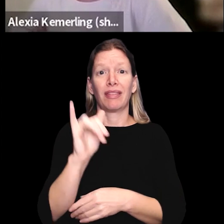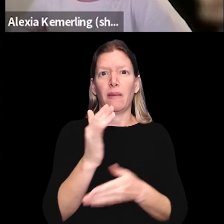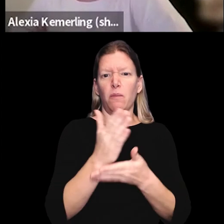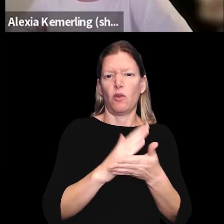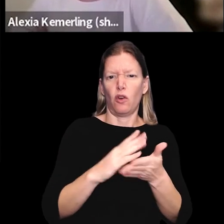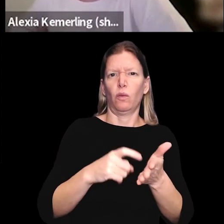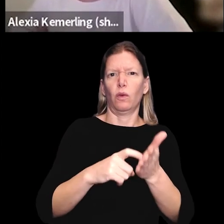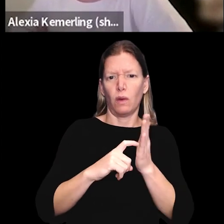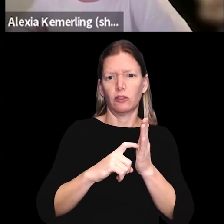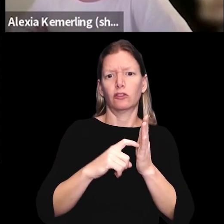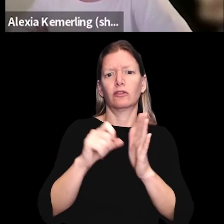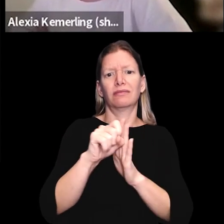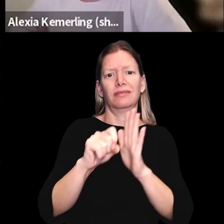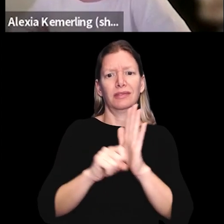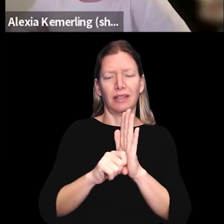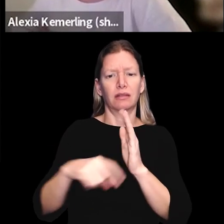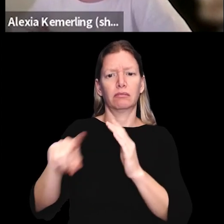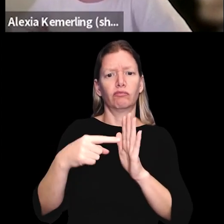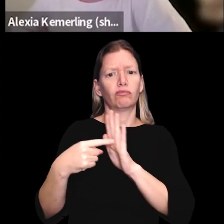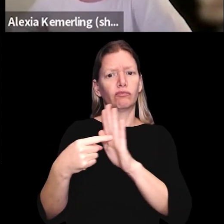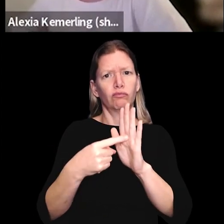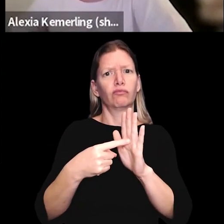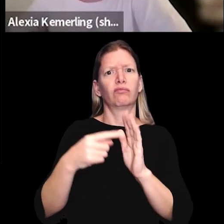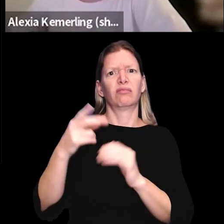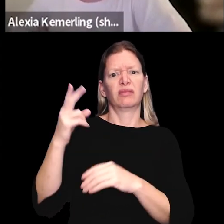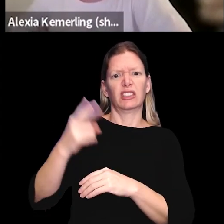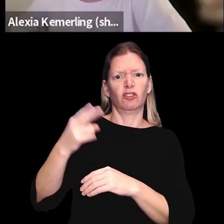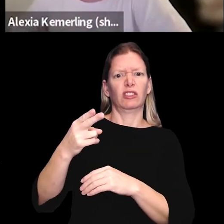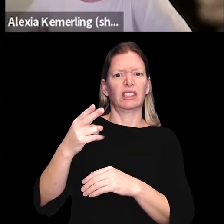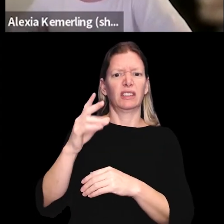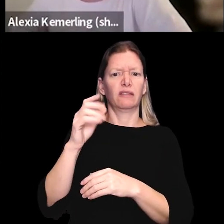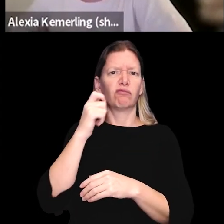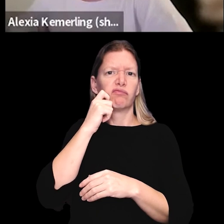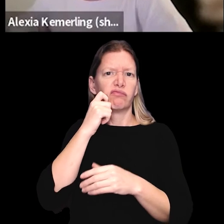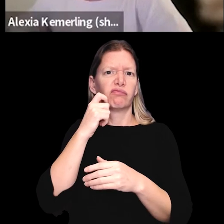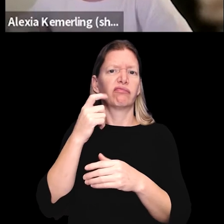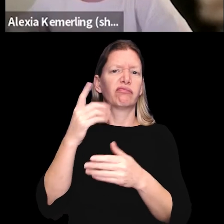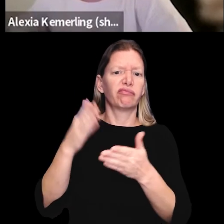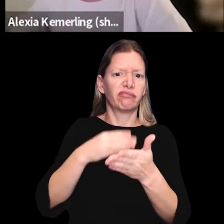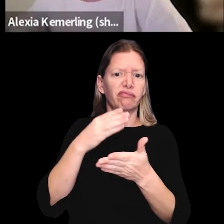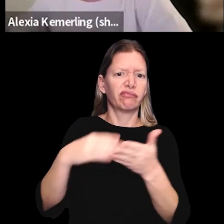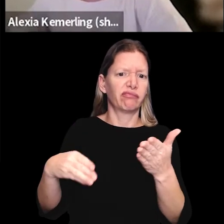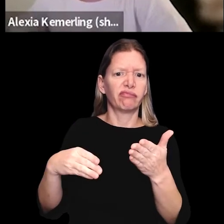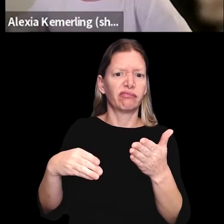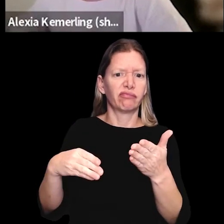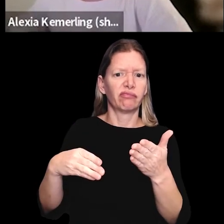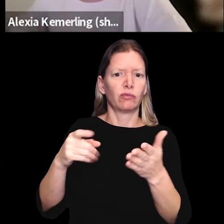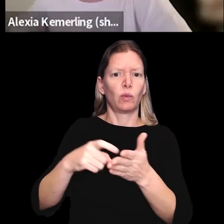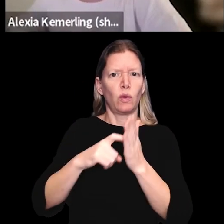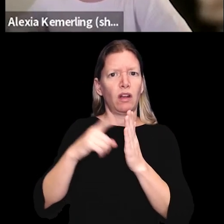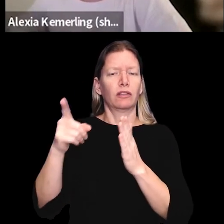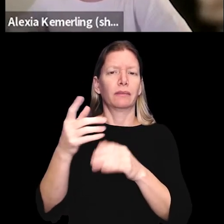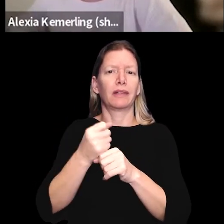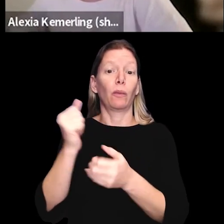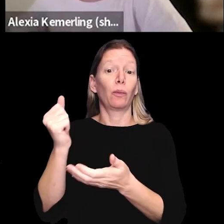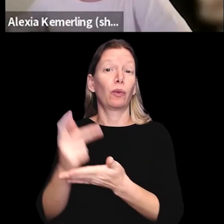and that is the piece that requires states that have a demonstrated history of racial discrimination.